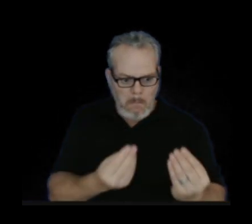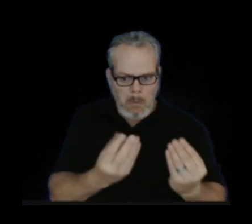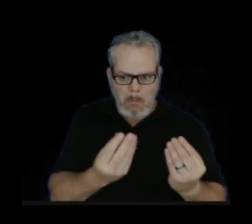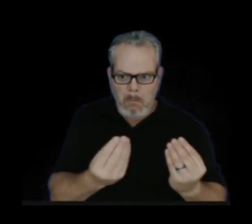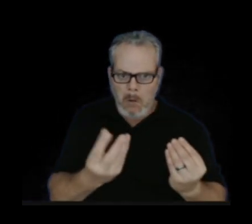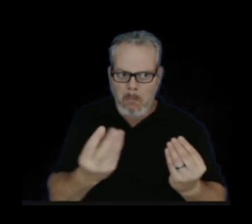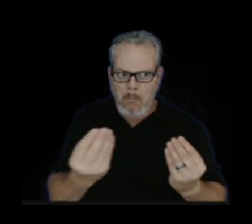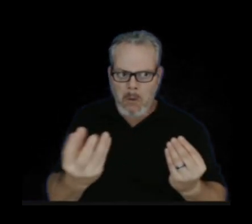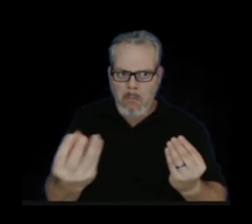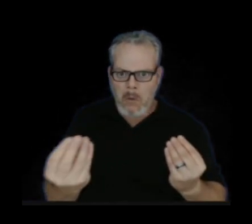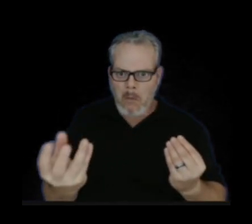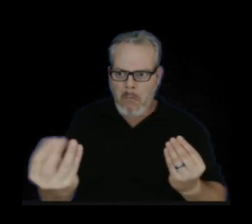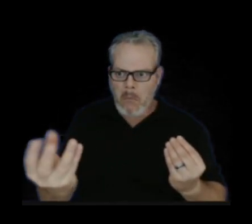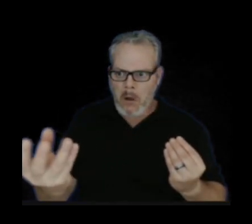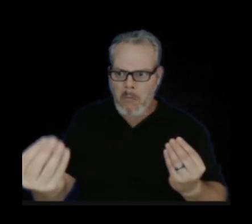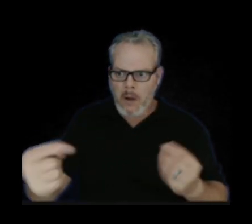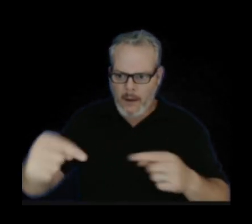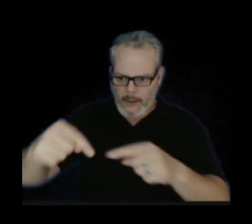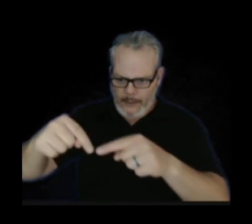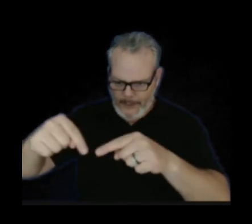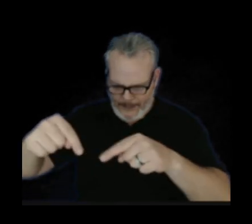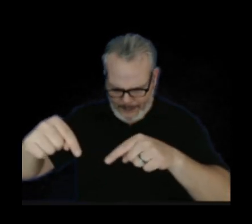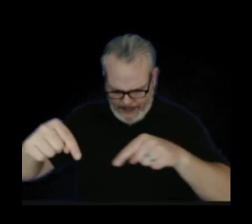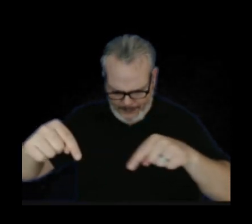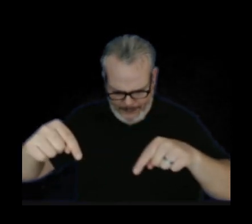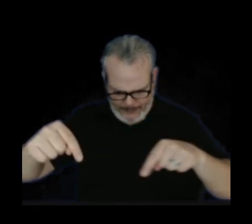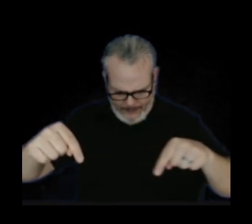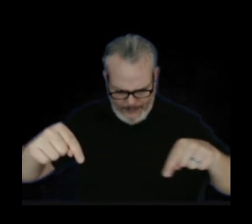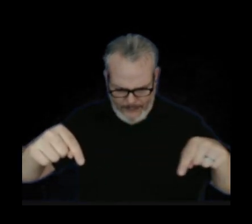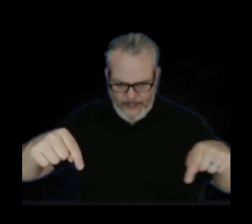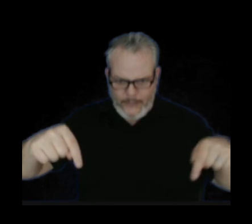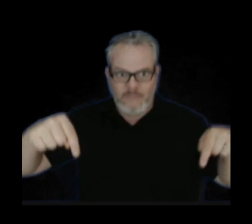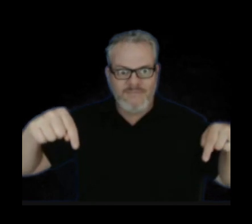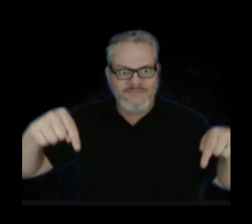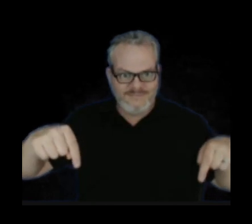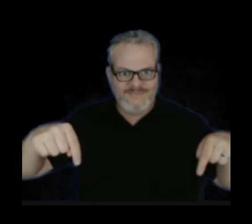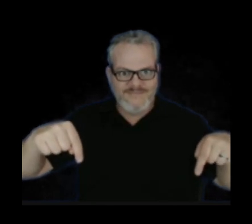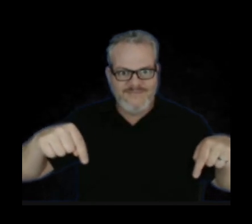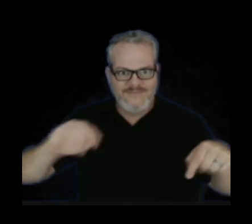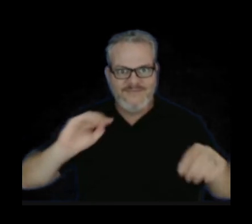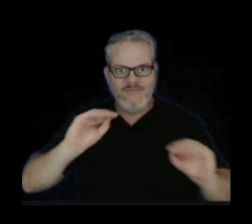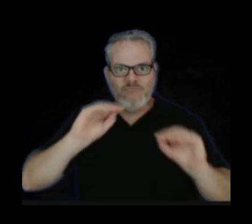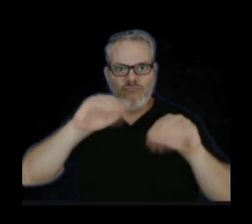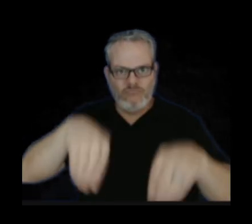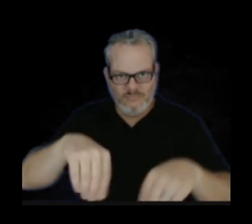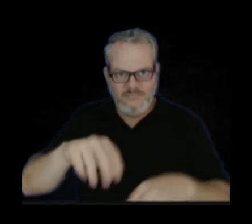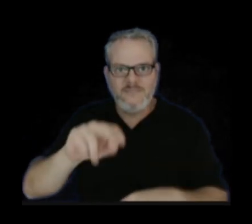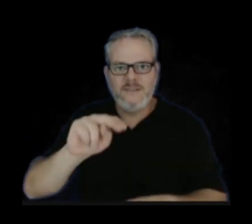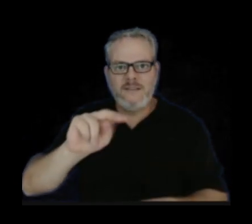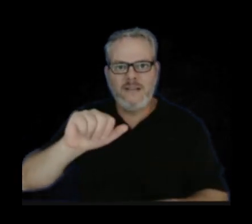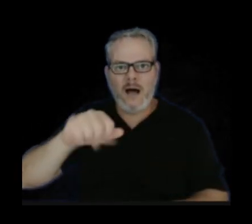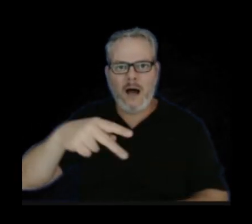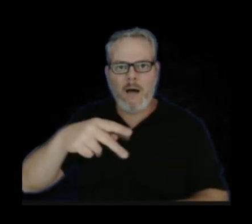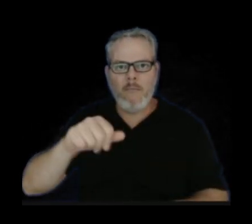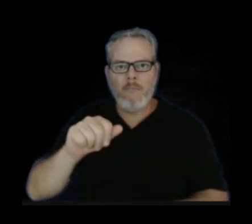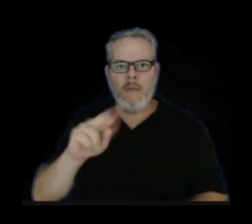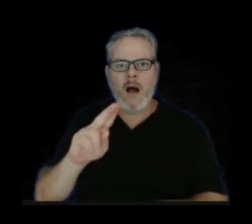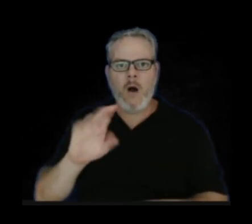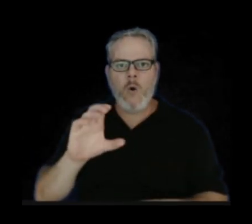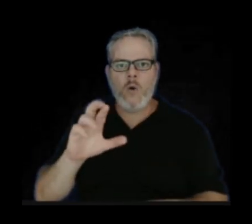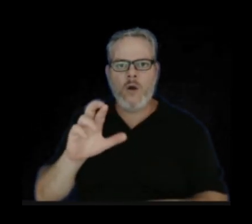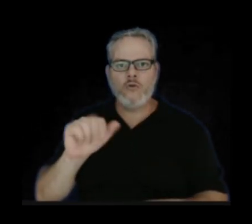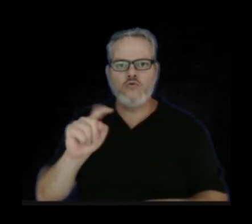the upper fissure that poured down, sent the first row of lava into the Nepal crater, and then in that next phase opened